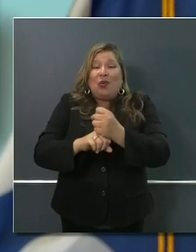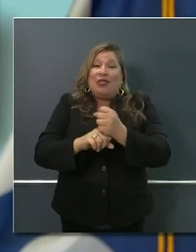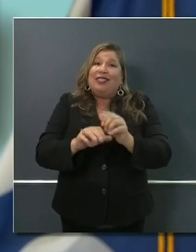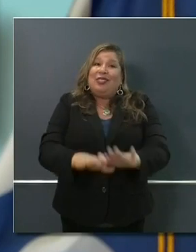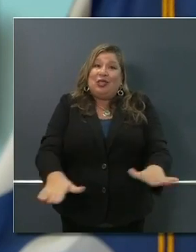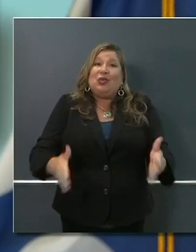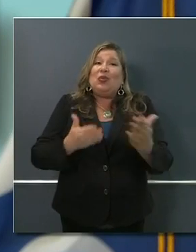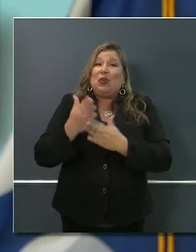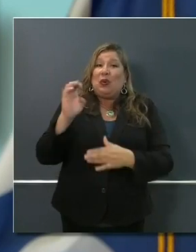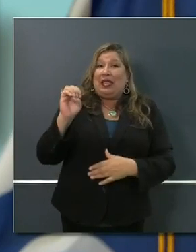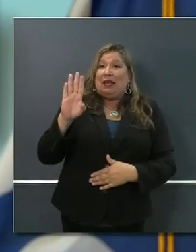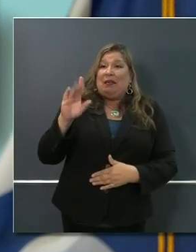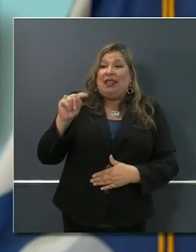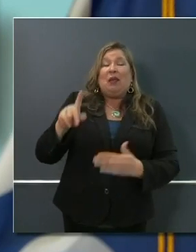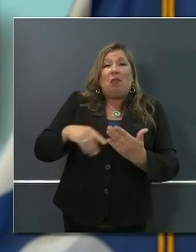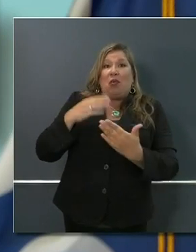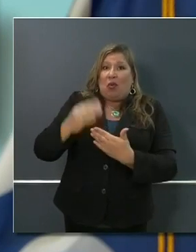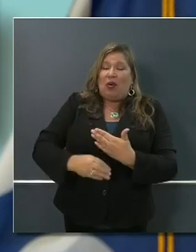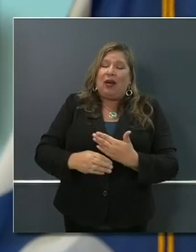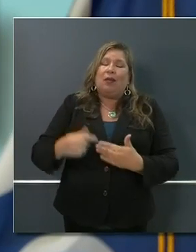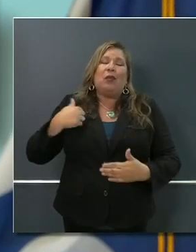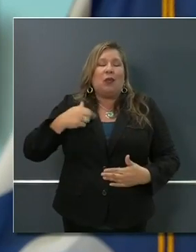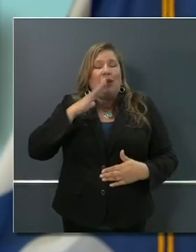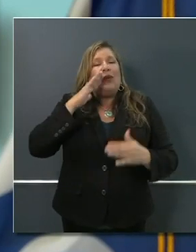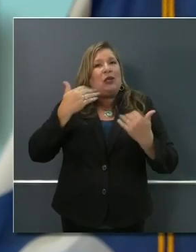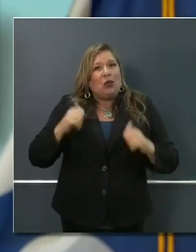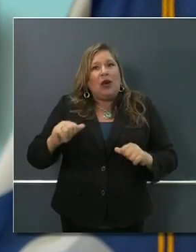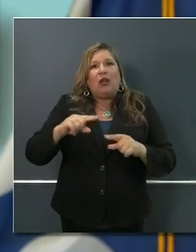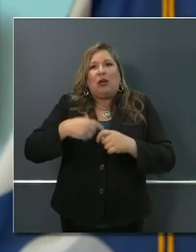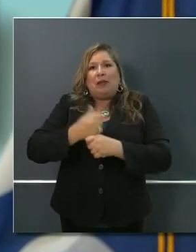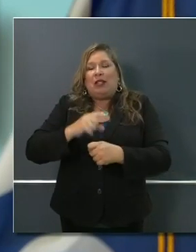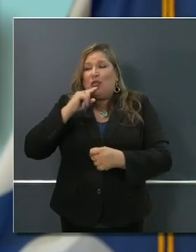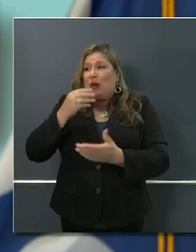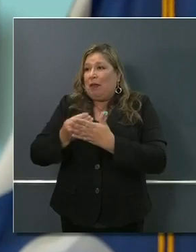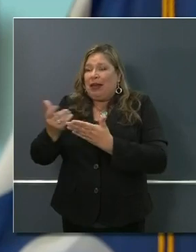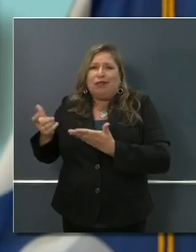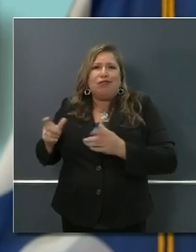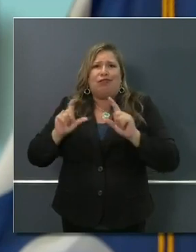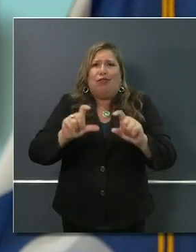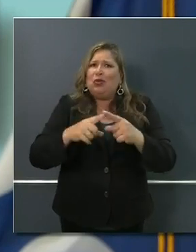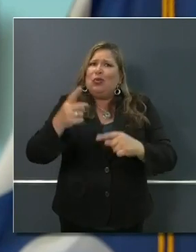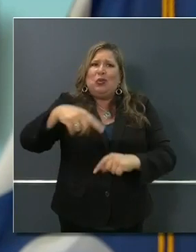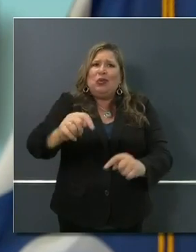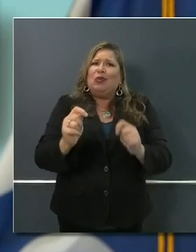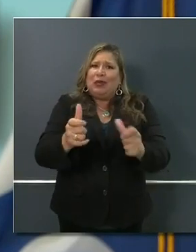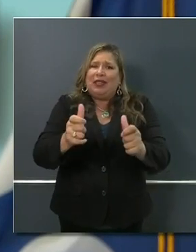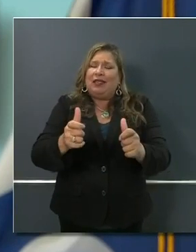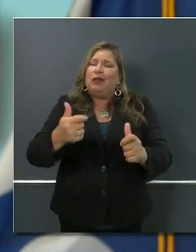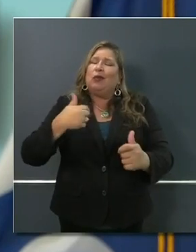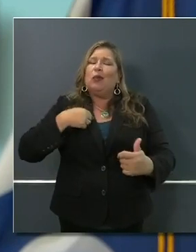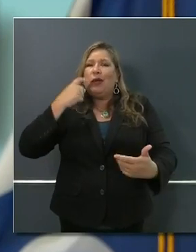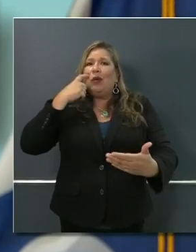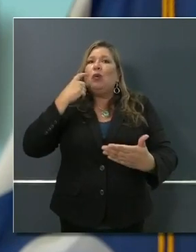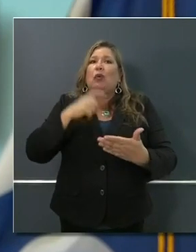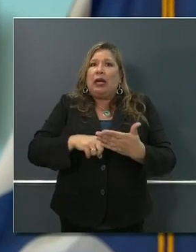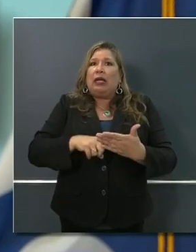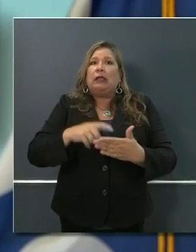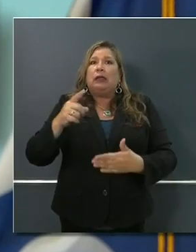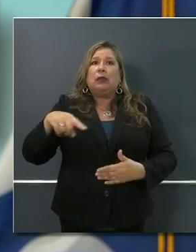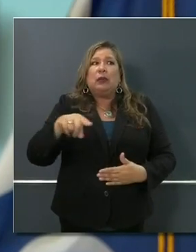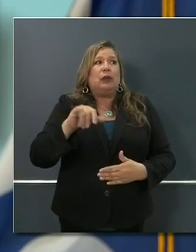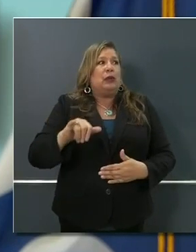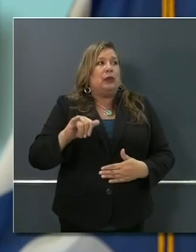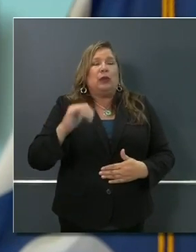program, and we're going to do our best to get them in people's pockets because we deeply recognize people's food insecurity,